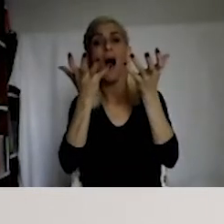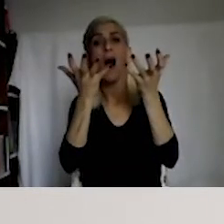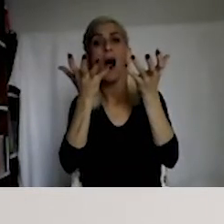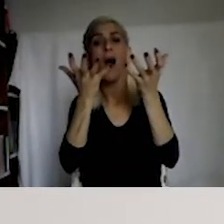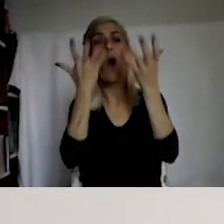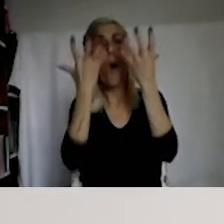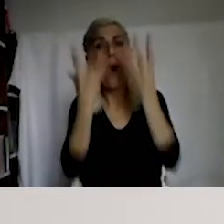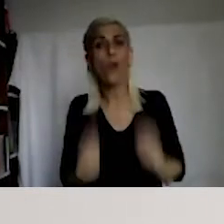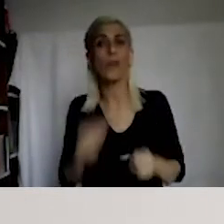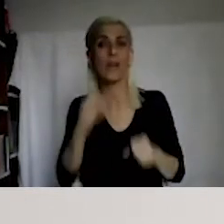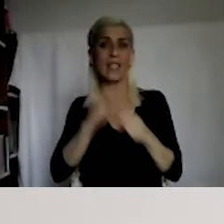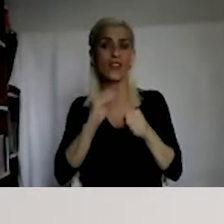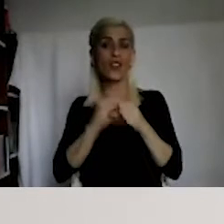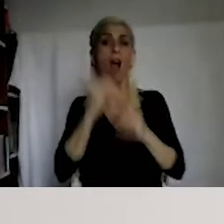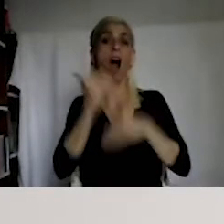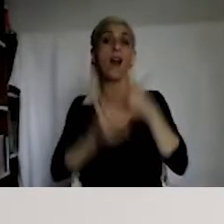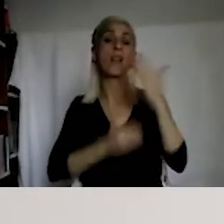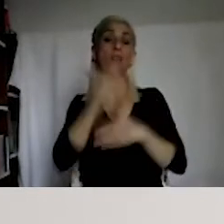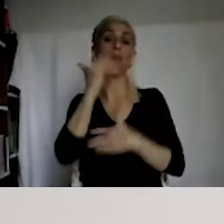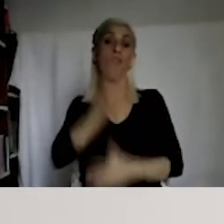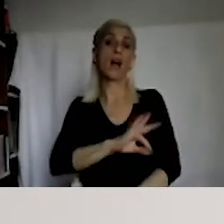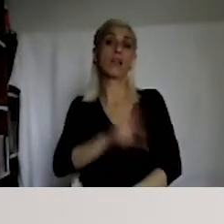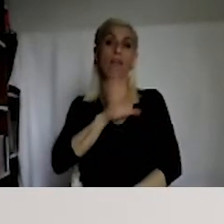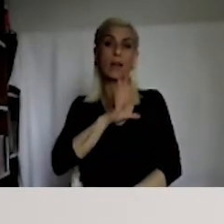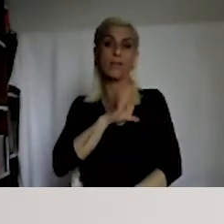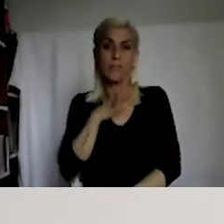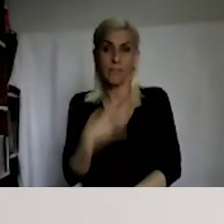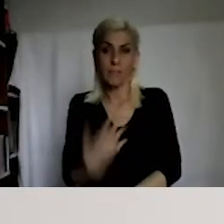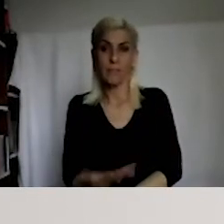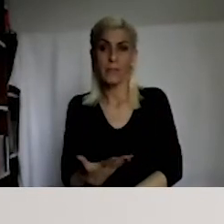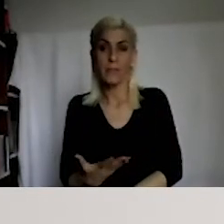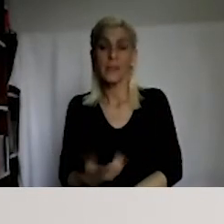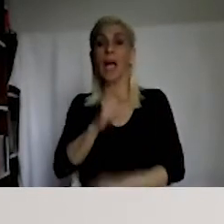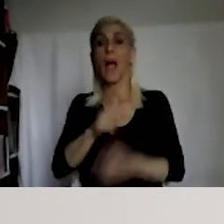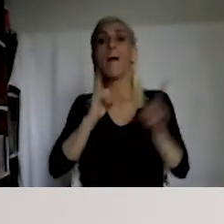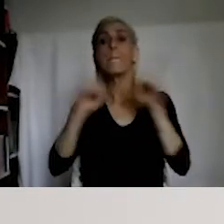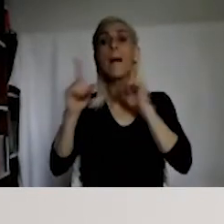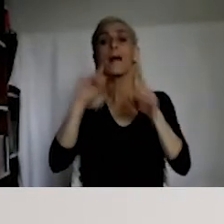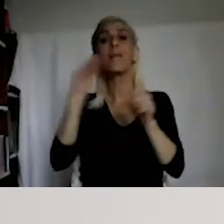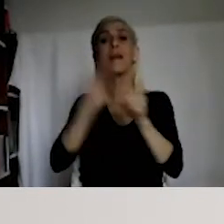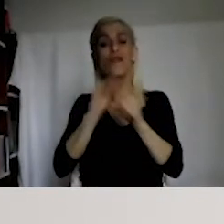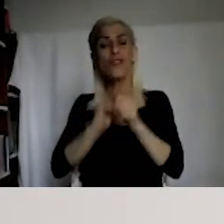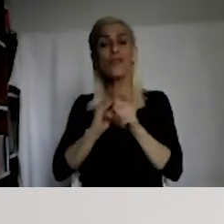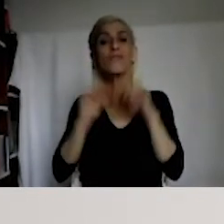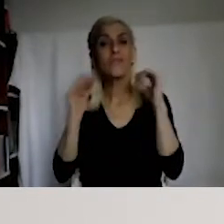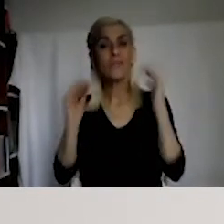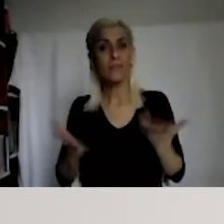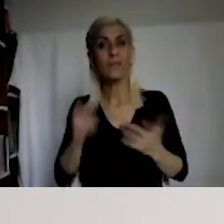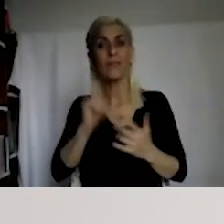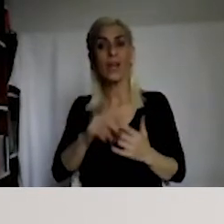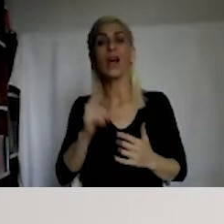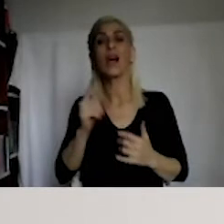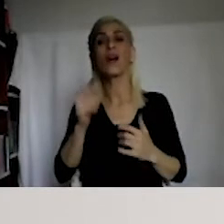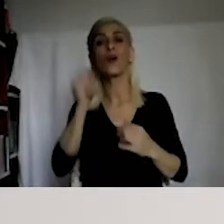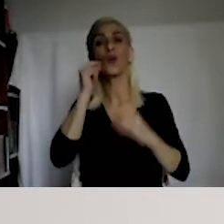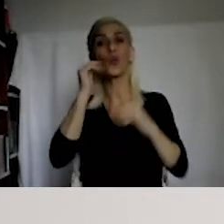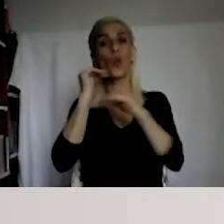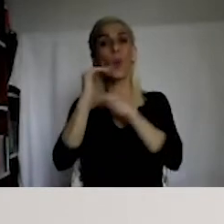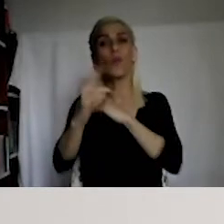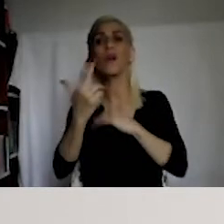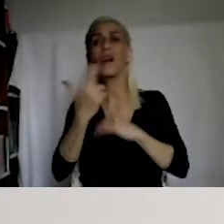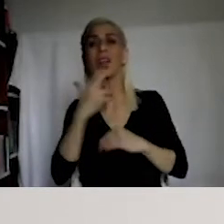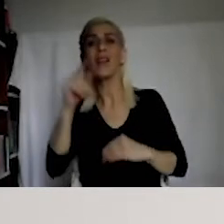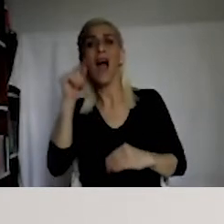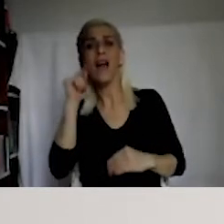referred to here in this paragraph. It could be gender, sexual identity, sexual